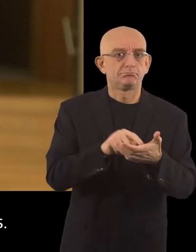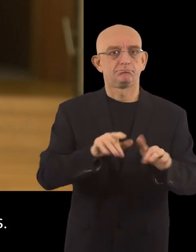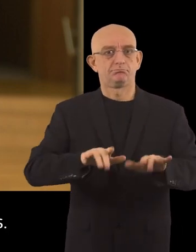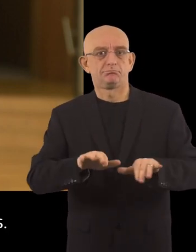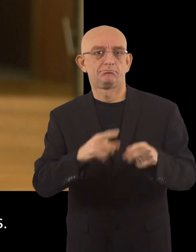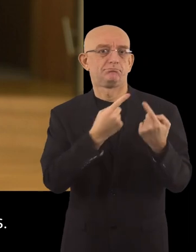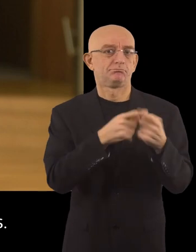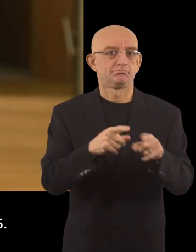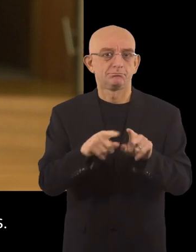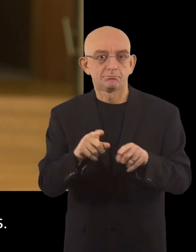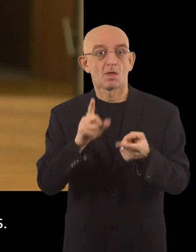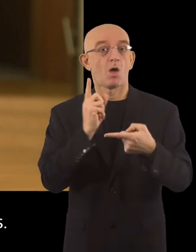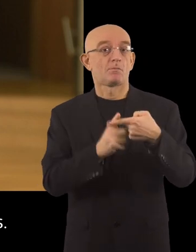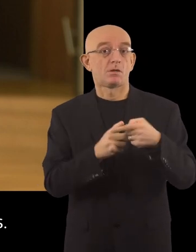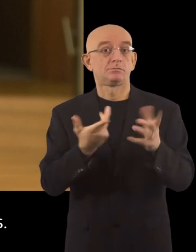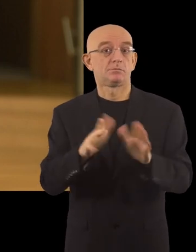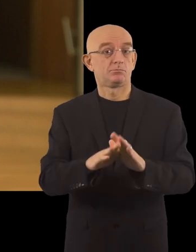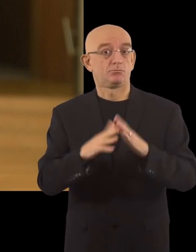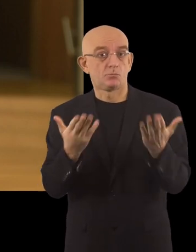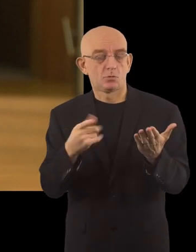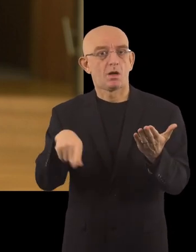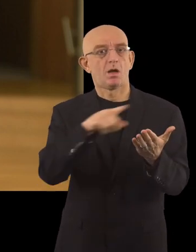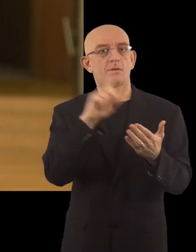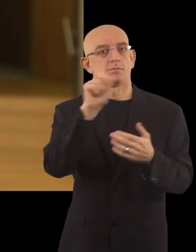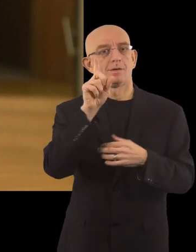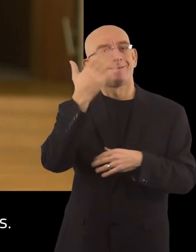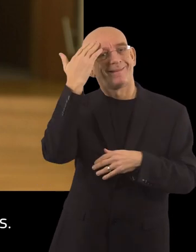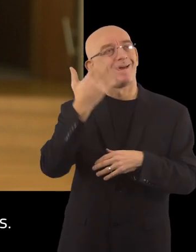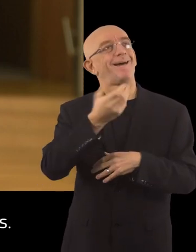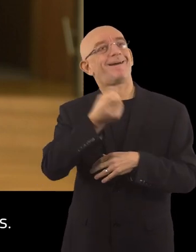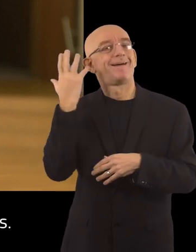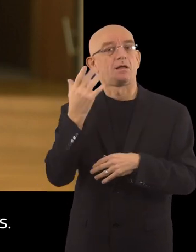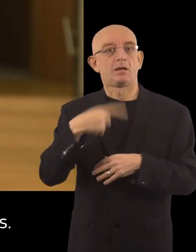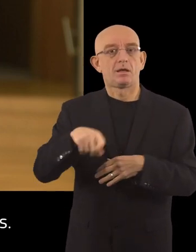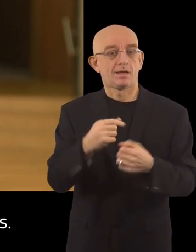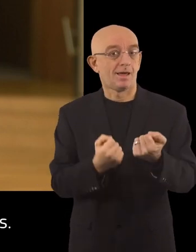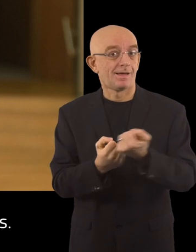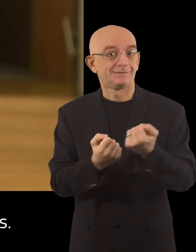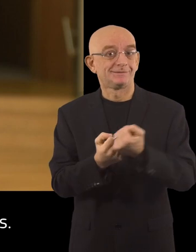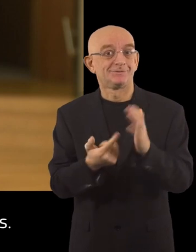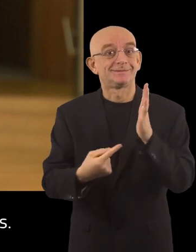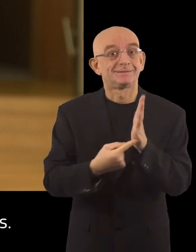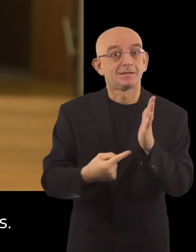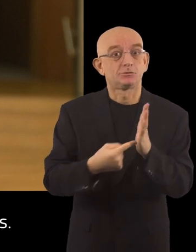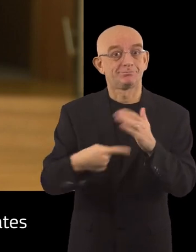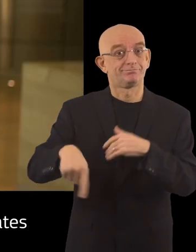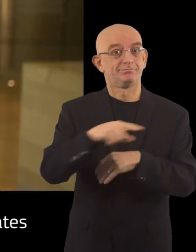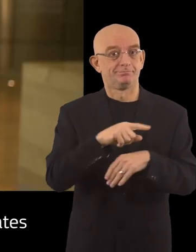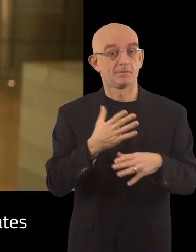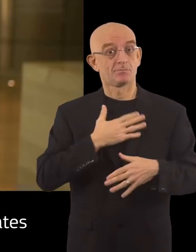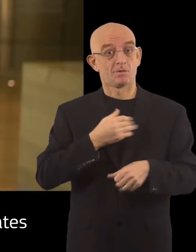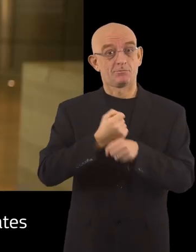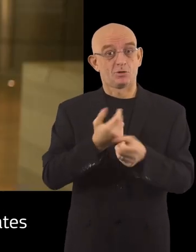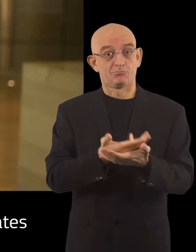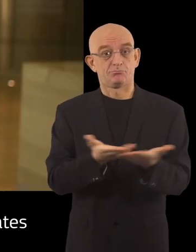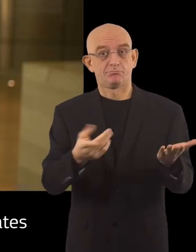or through traditional means like books. And we mustn't forget the importance of assistive technologies. My